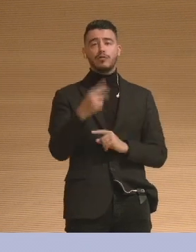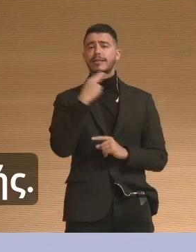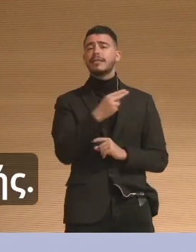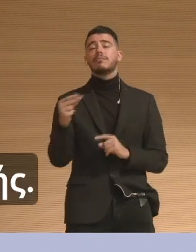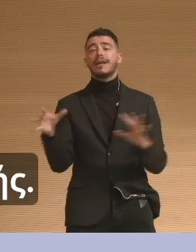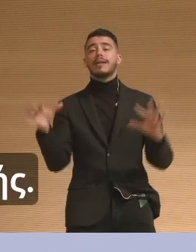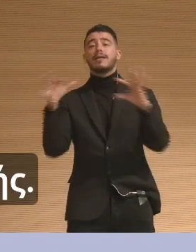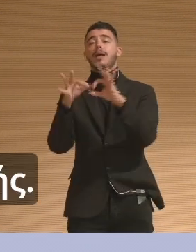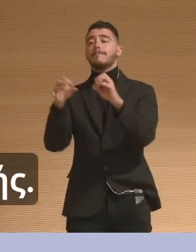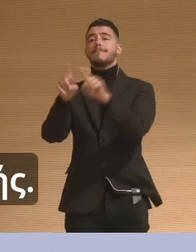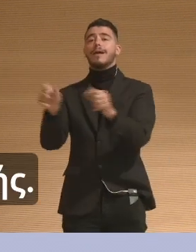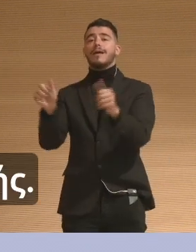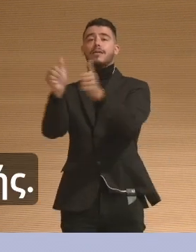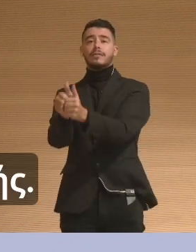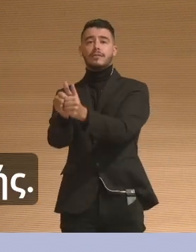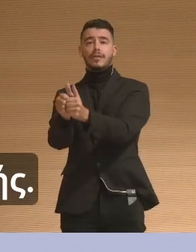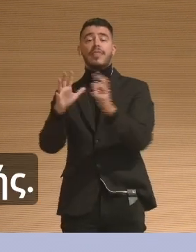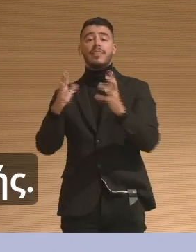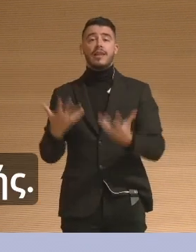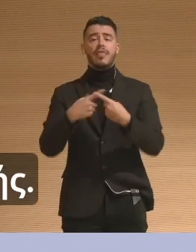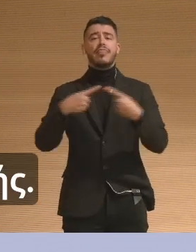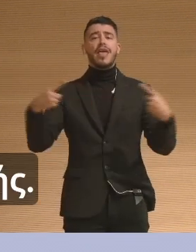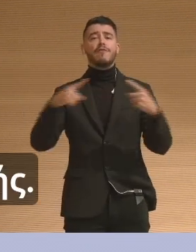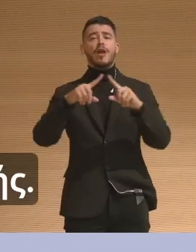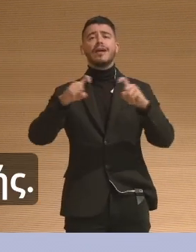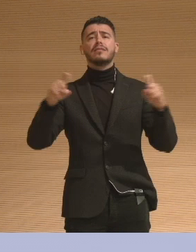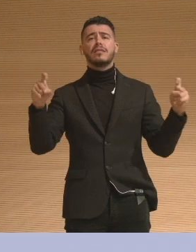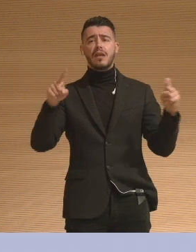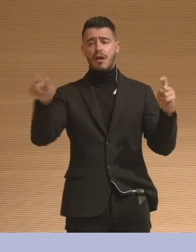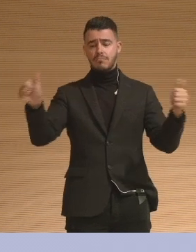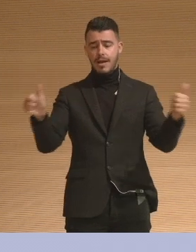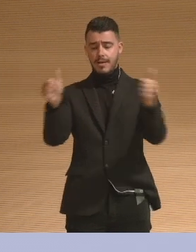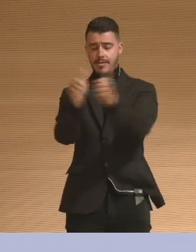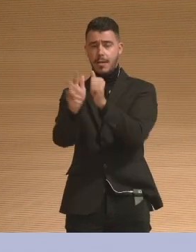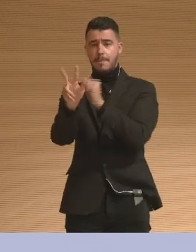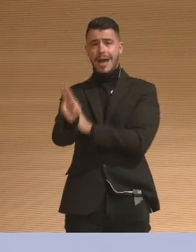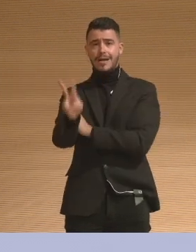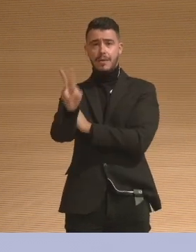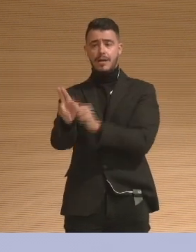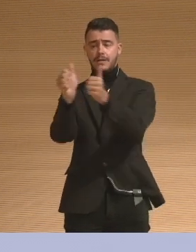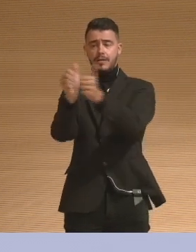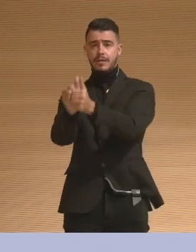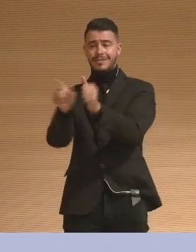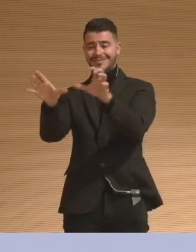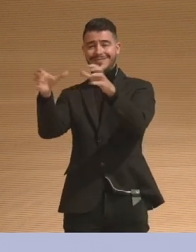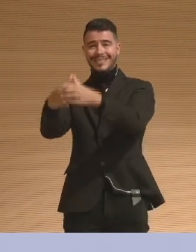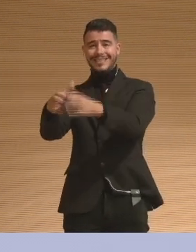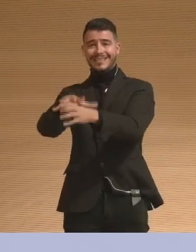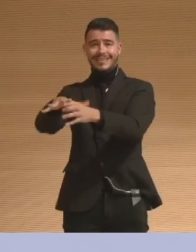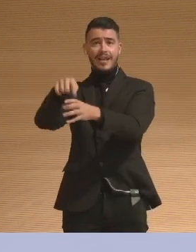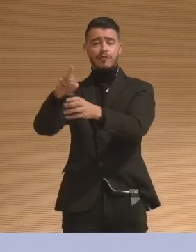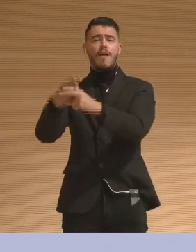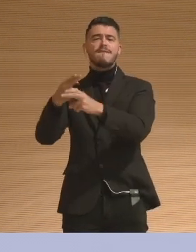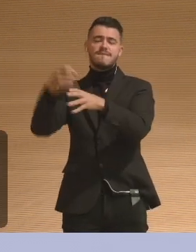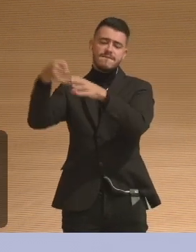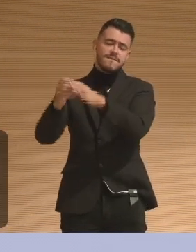so that the meaning is integral to the grouping. Let's try another one. I hope everybody's going